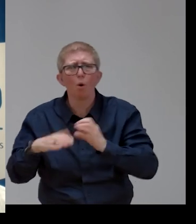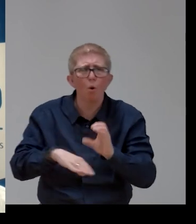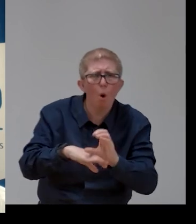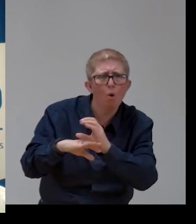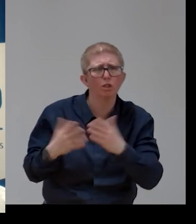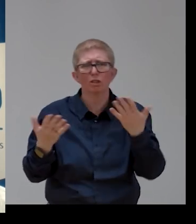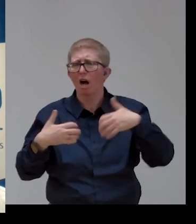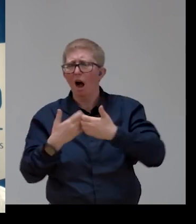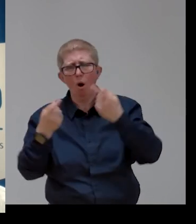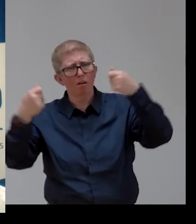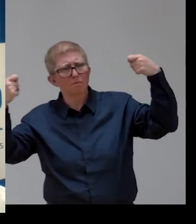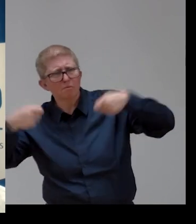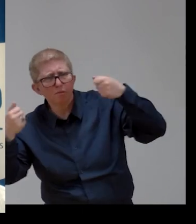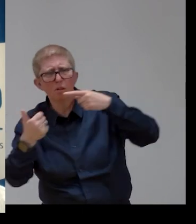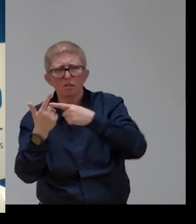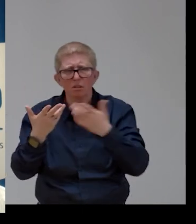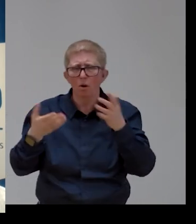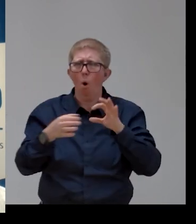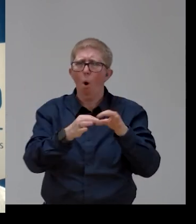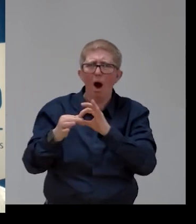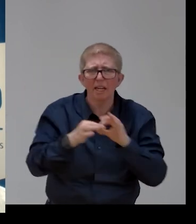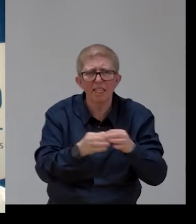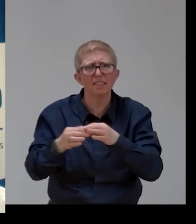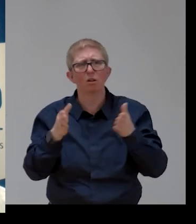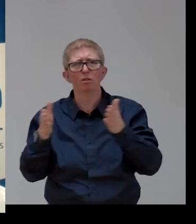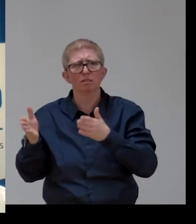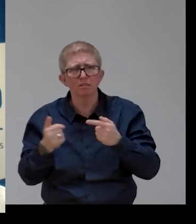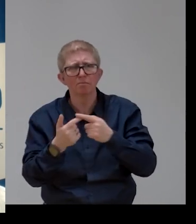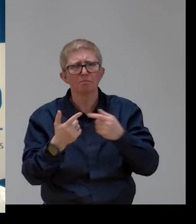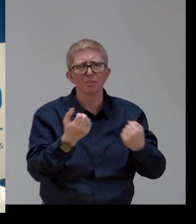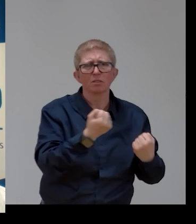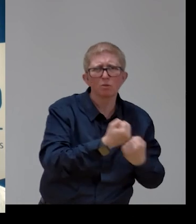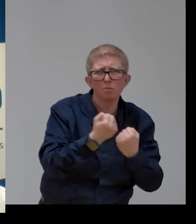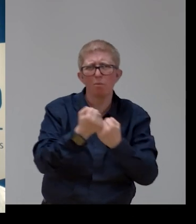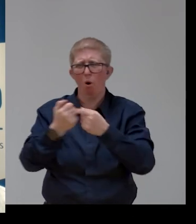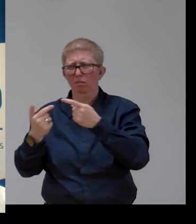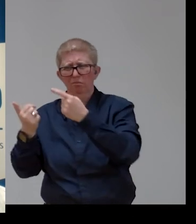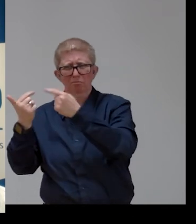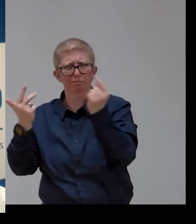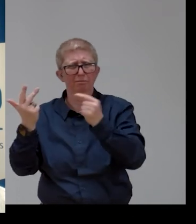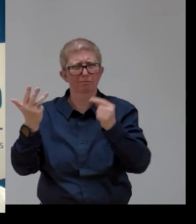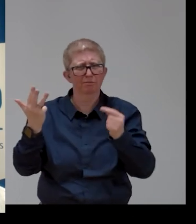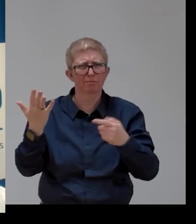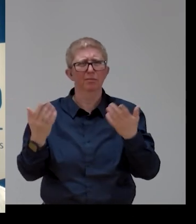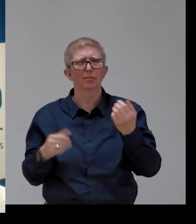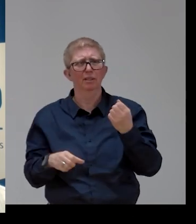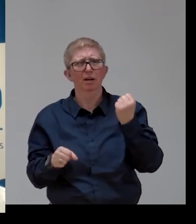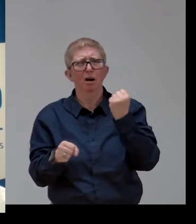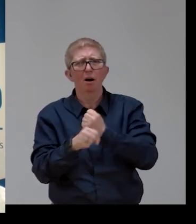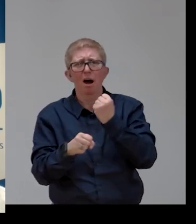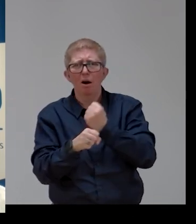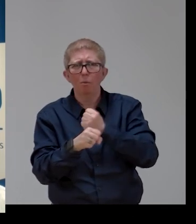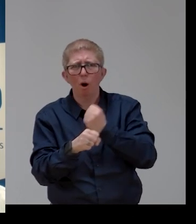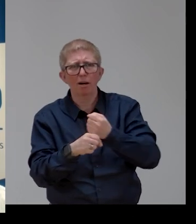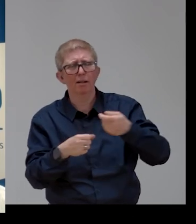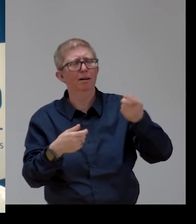particular also for the organizations that help the employment of persons with disabilities, support and employment agencies, social economy enterprises, etc.